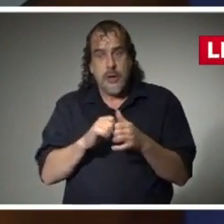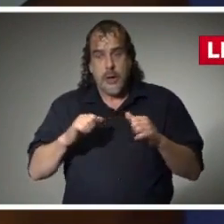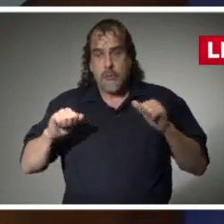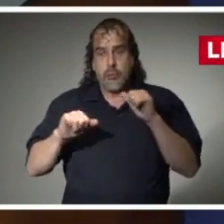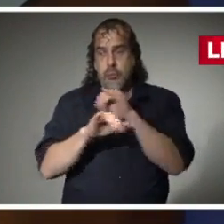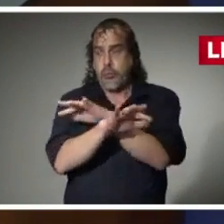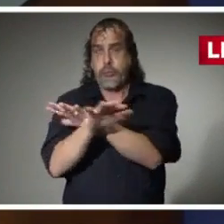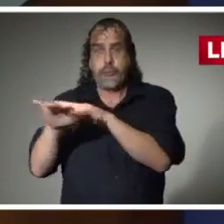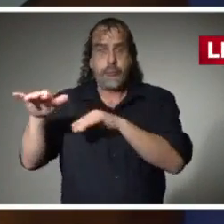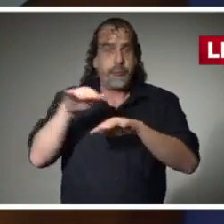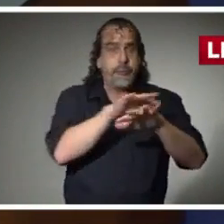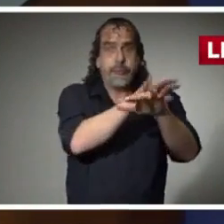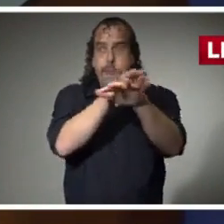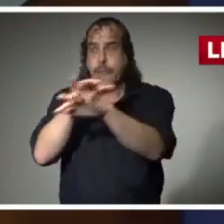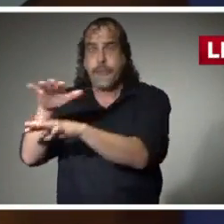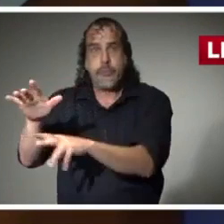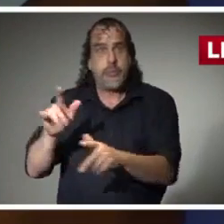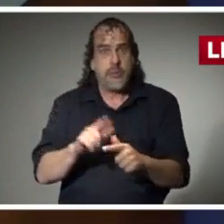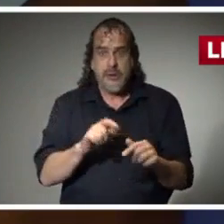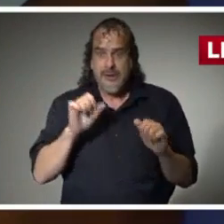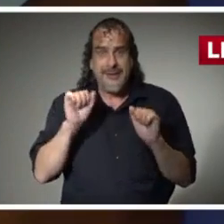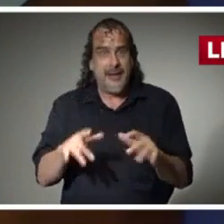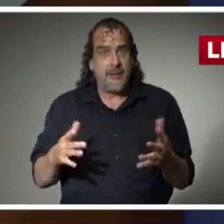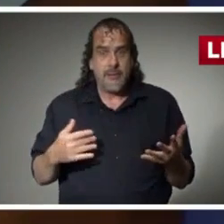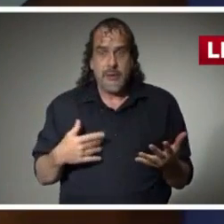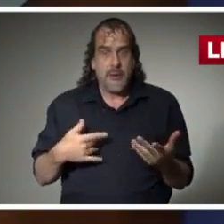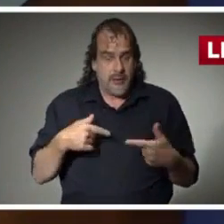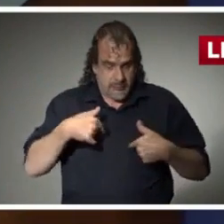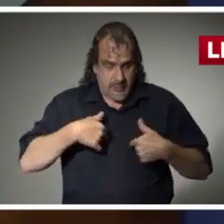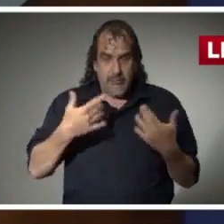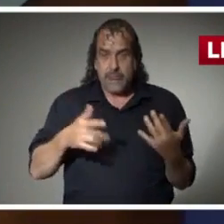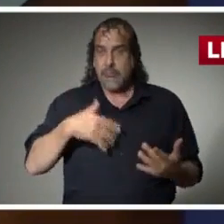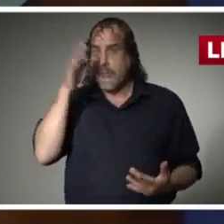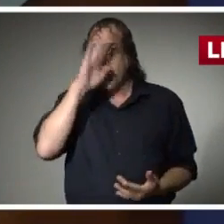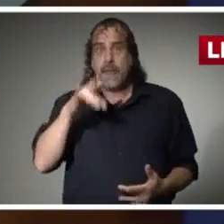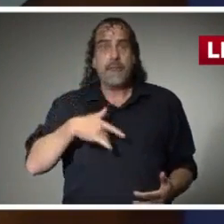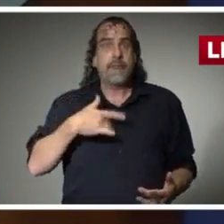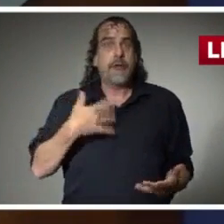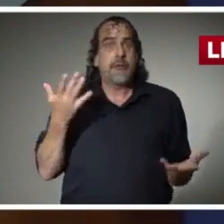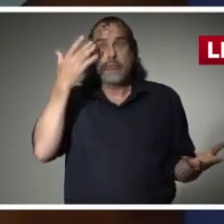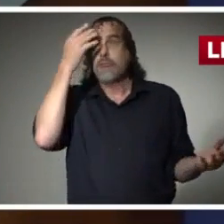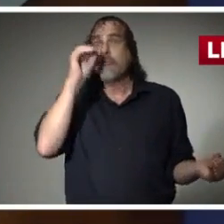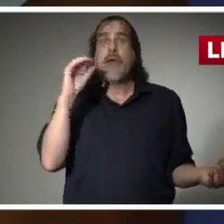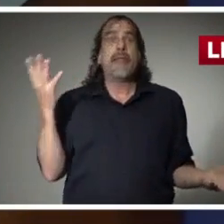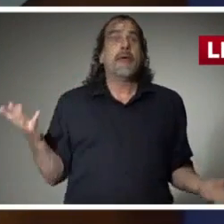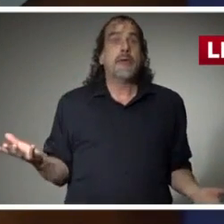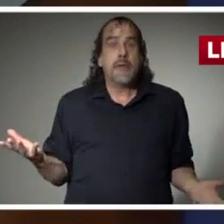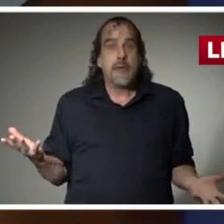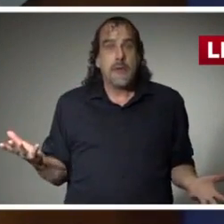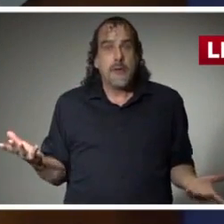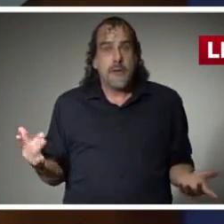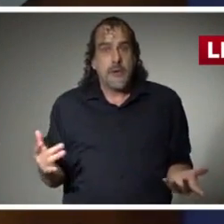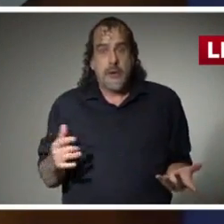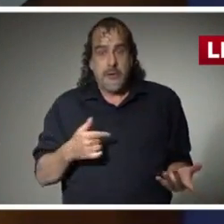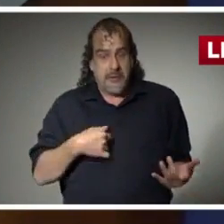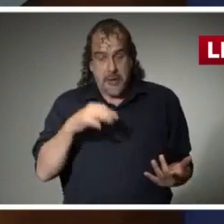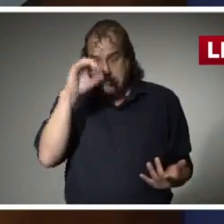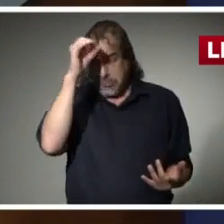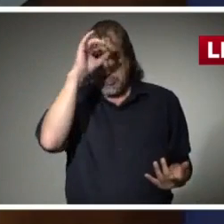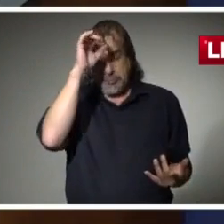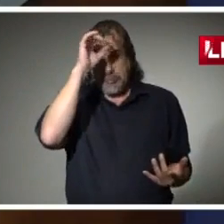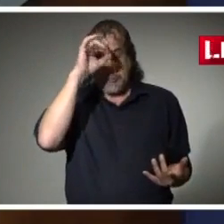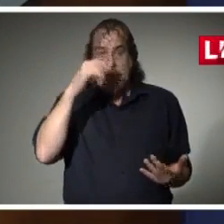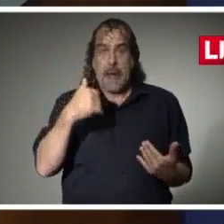rates where it is it can be spread by those who never even know they're spreading it by those who, quite frankly, never even know